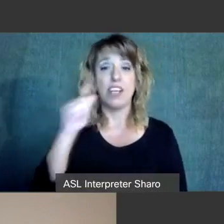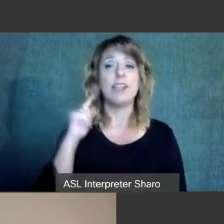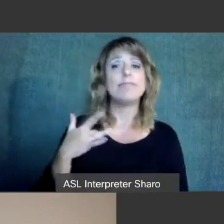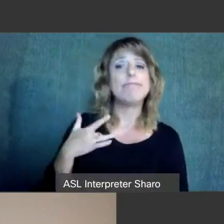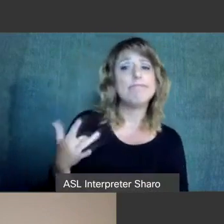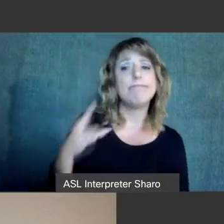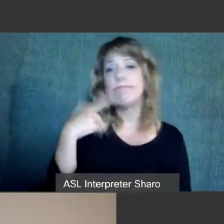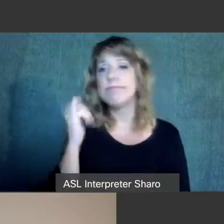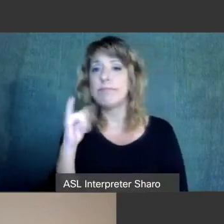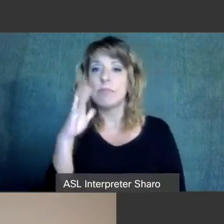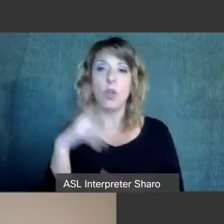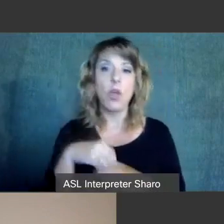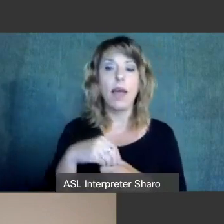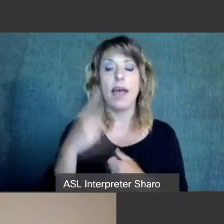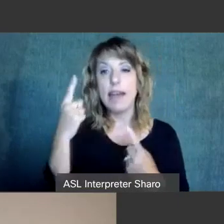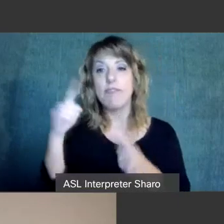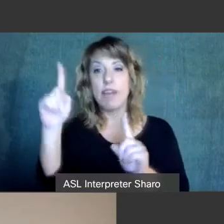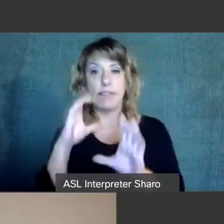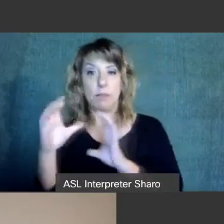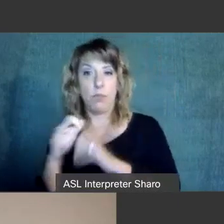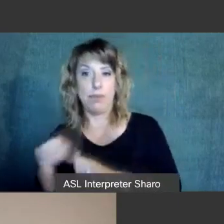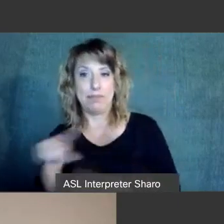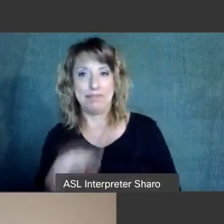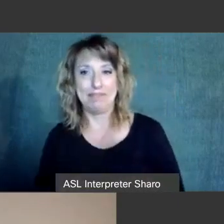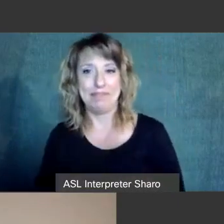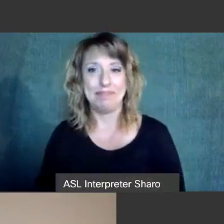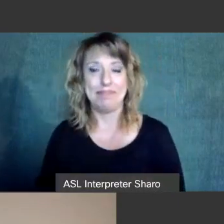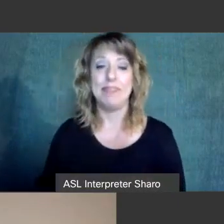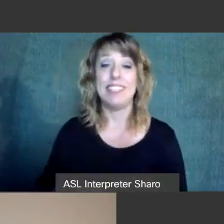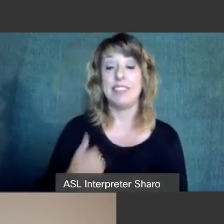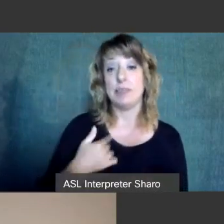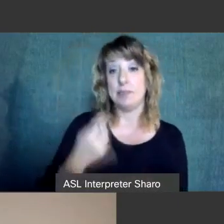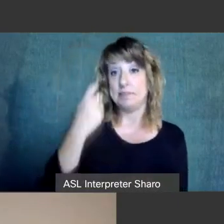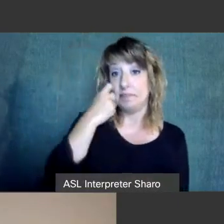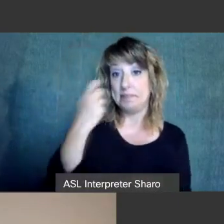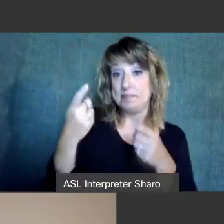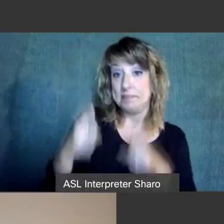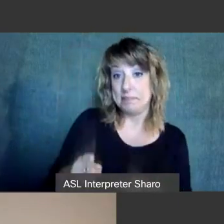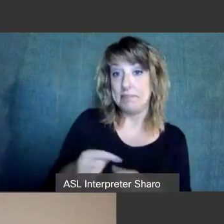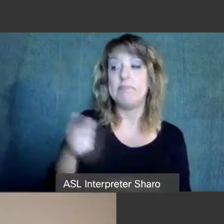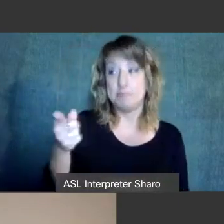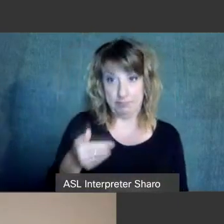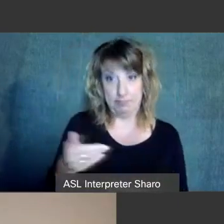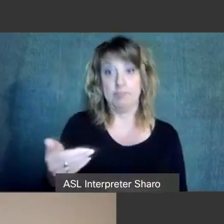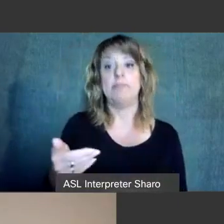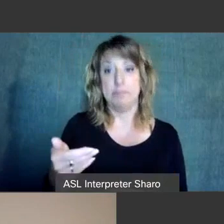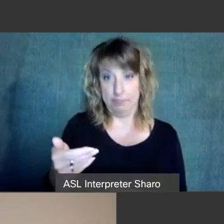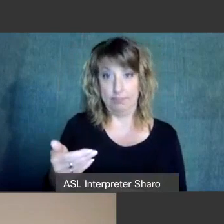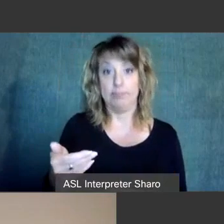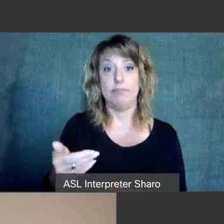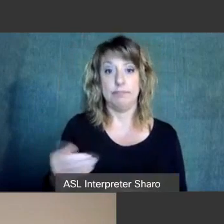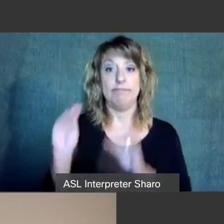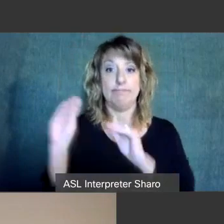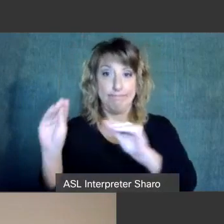and effective methods of communication. Then more recently, we were invited back to again do some